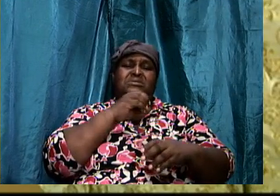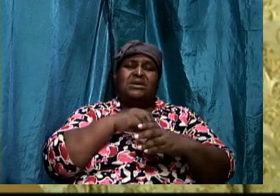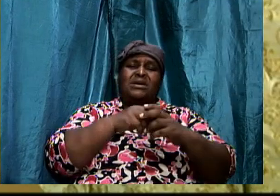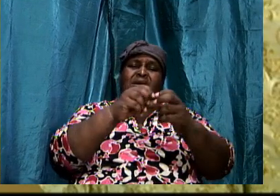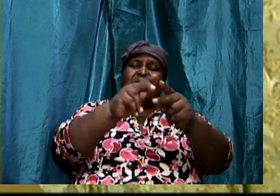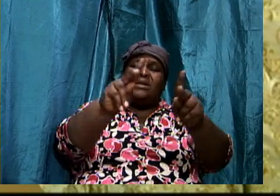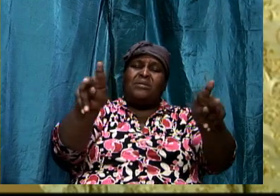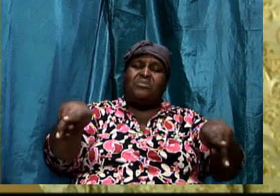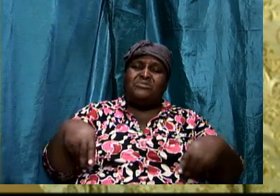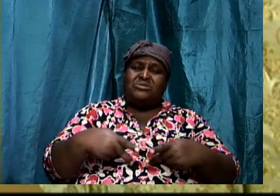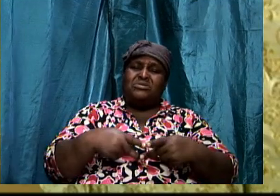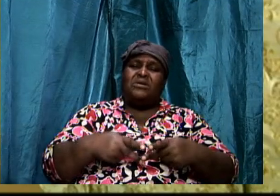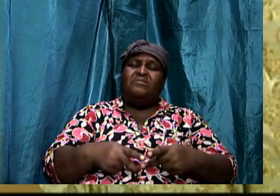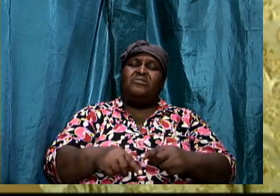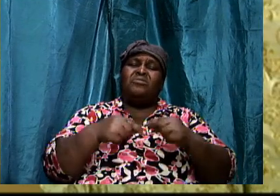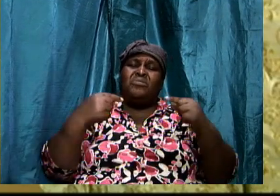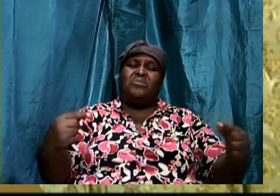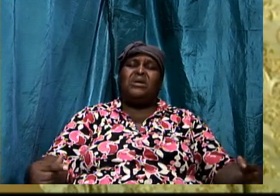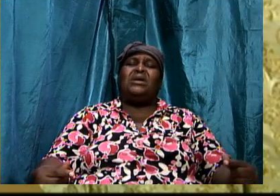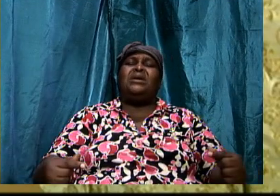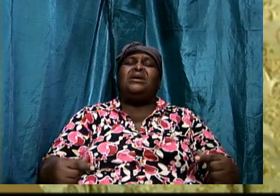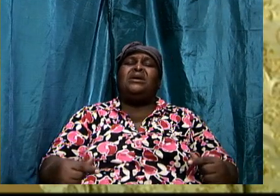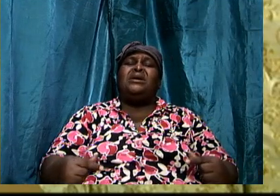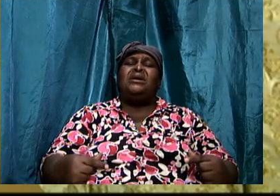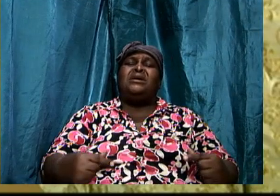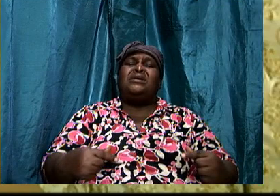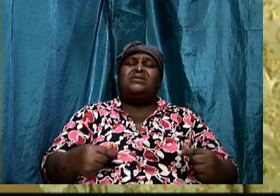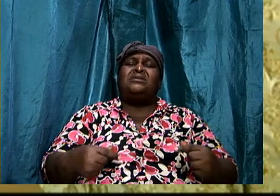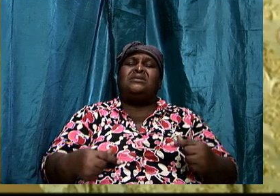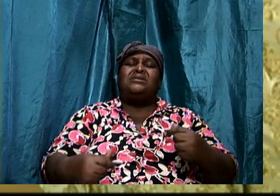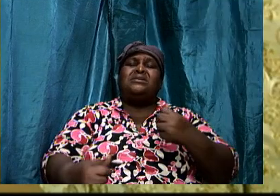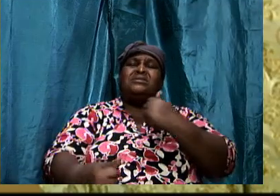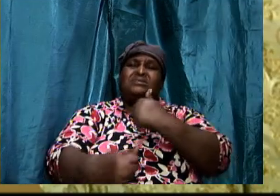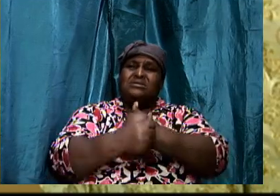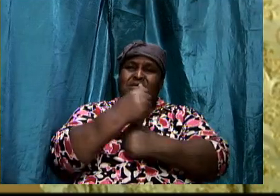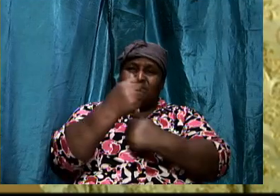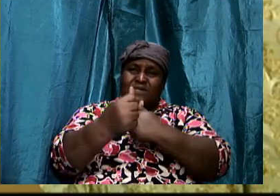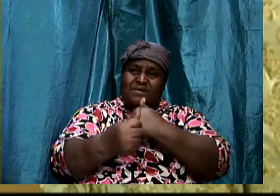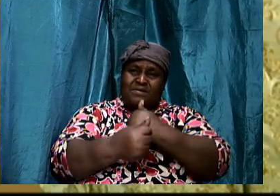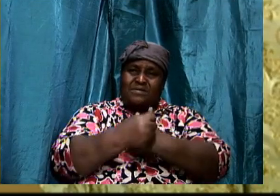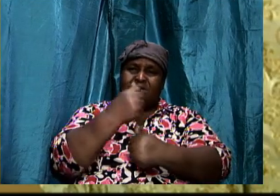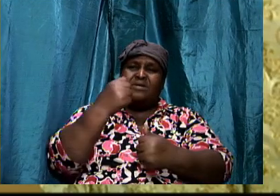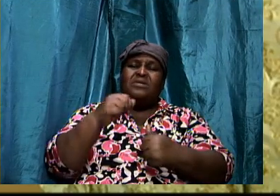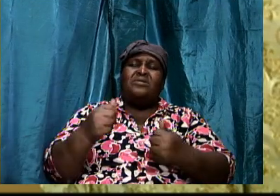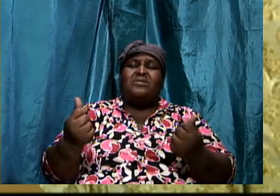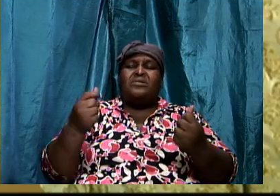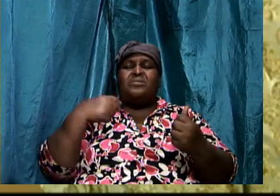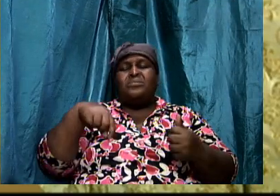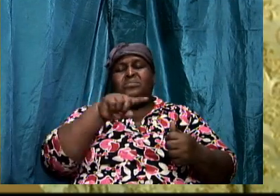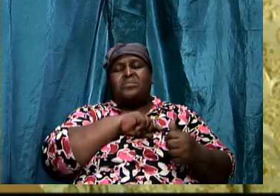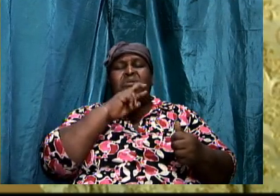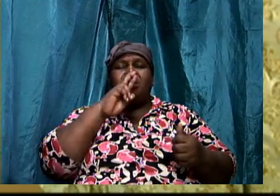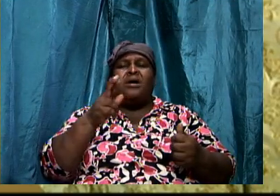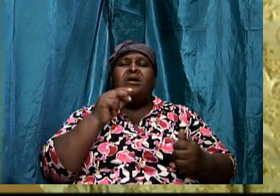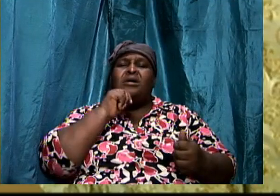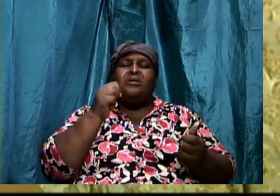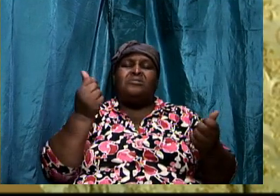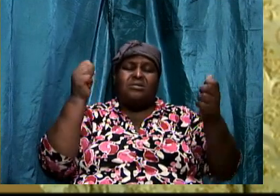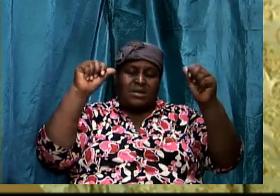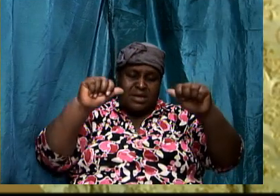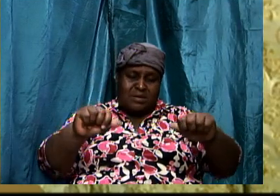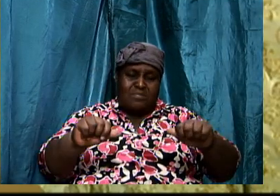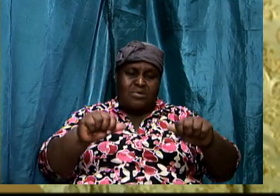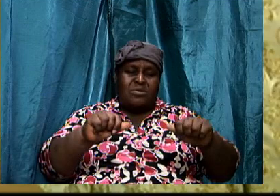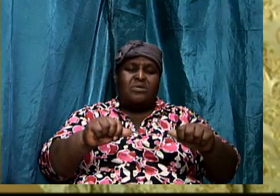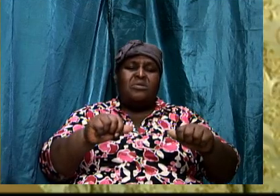because we are unable to pull from that rich, life-giving